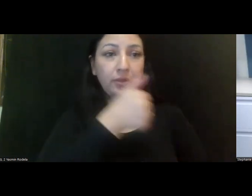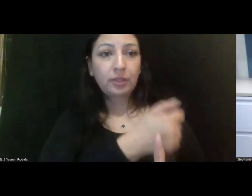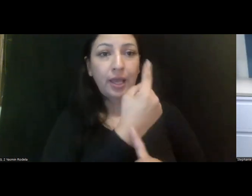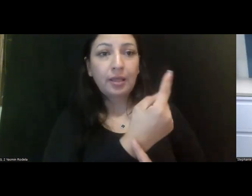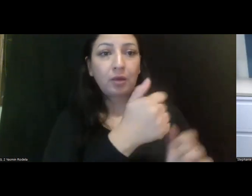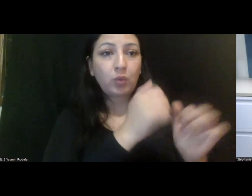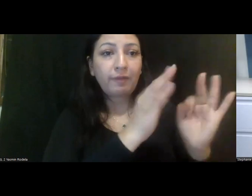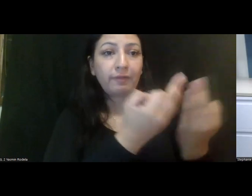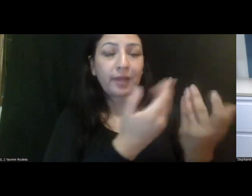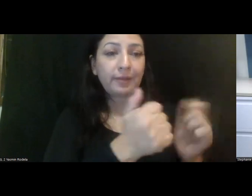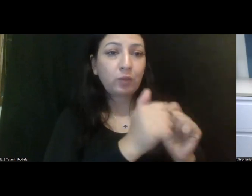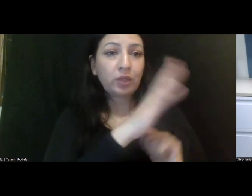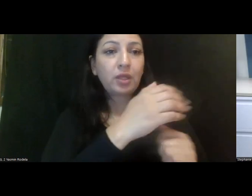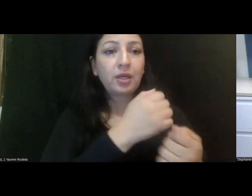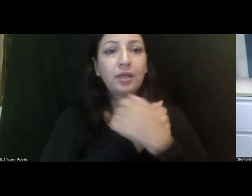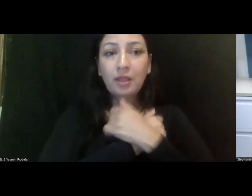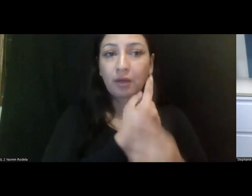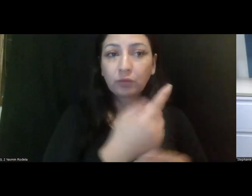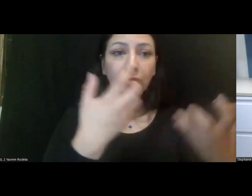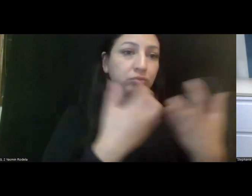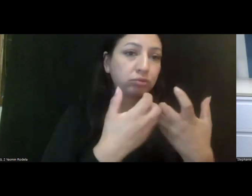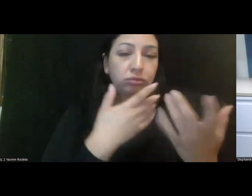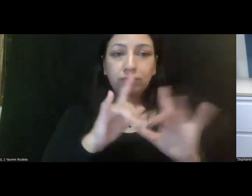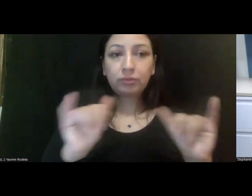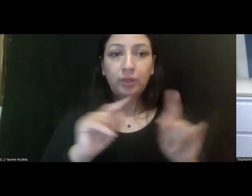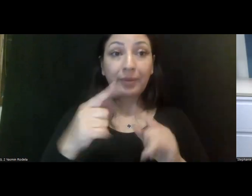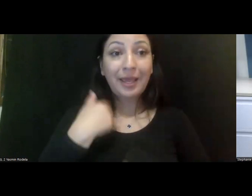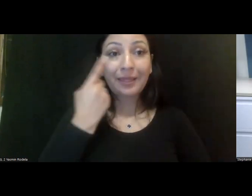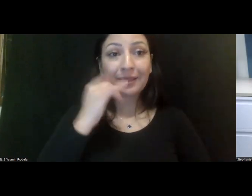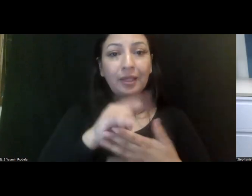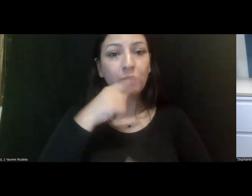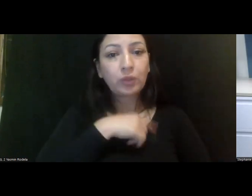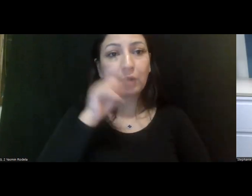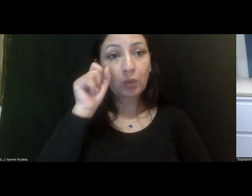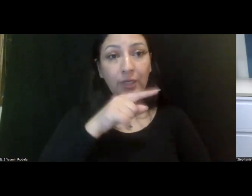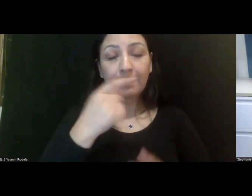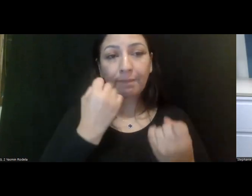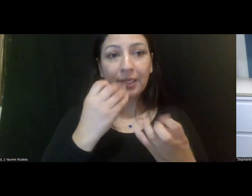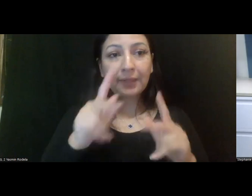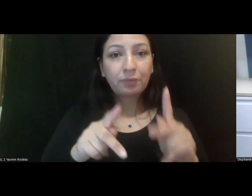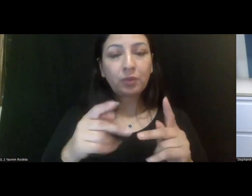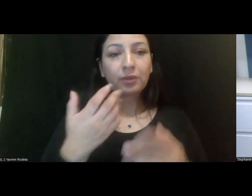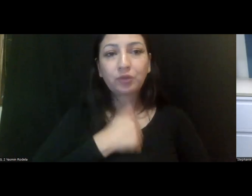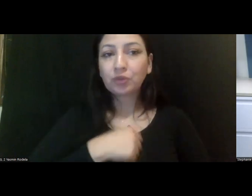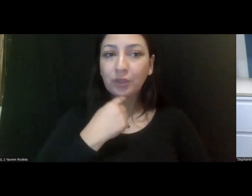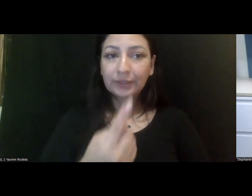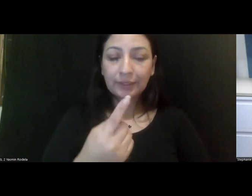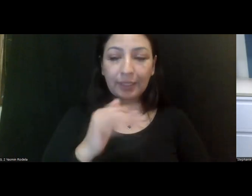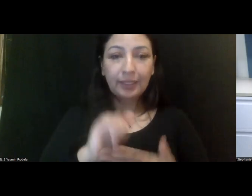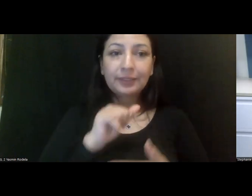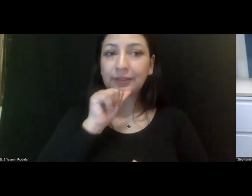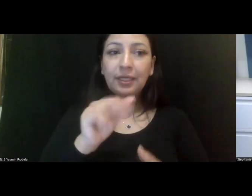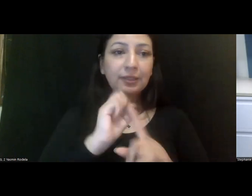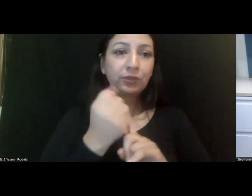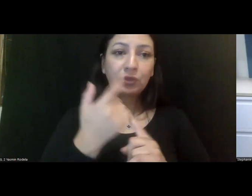with their families or with their loved ones, roommates, et cetera. But I think we recognize that for many people, unfortunately, that is not the